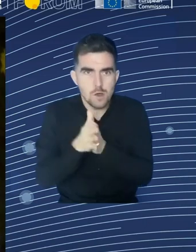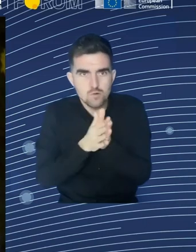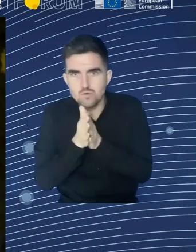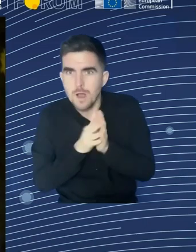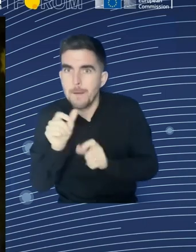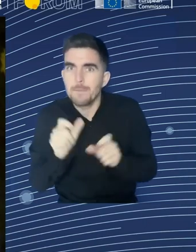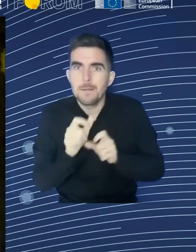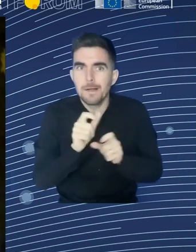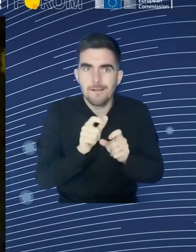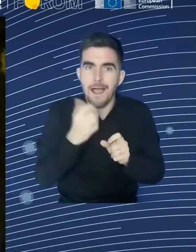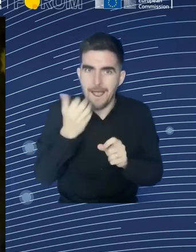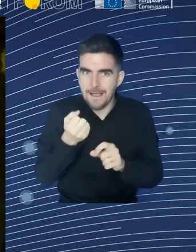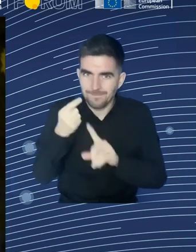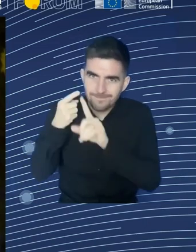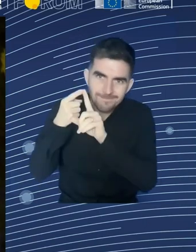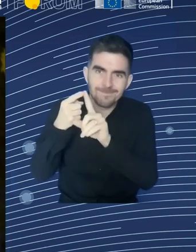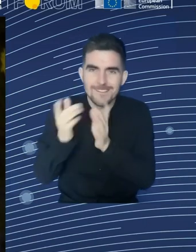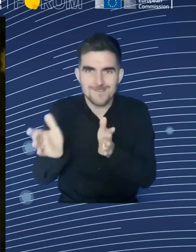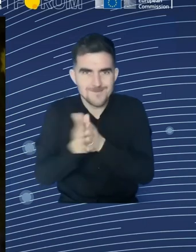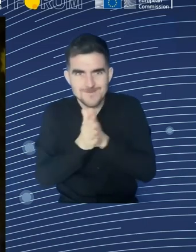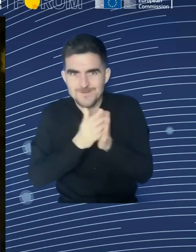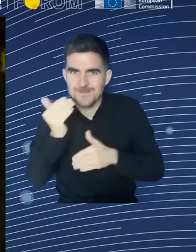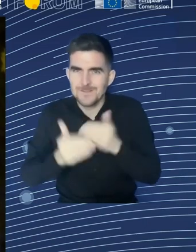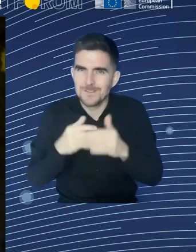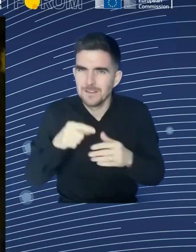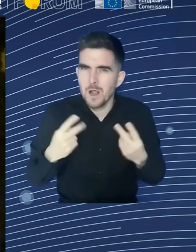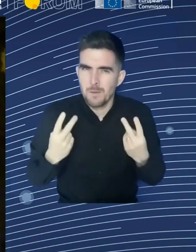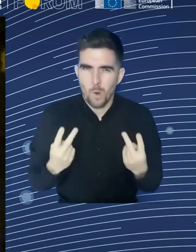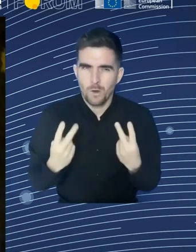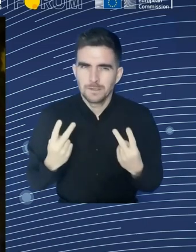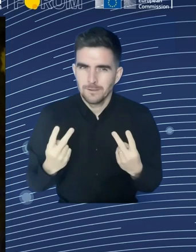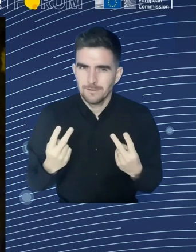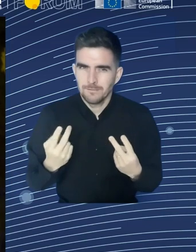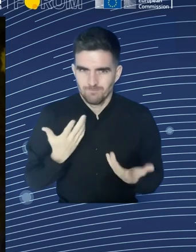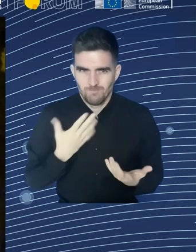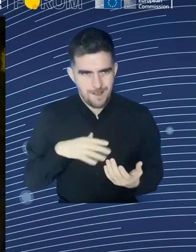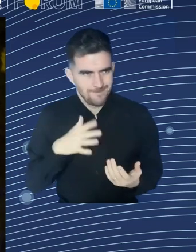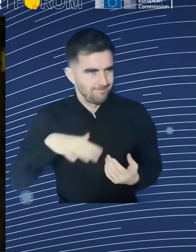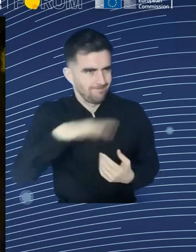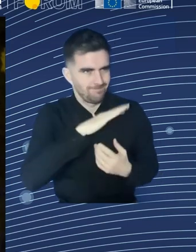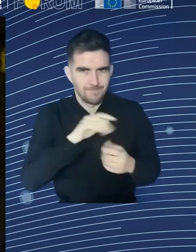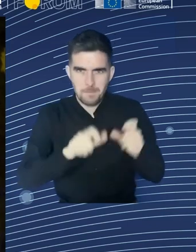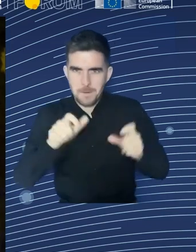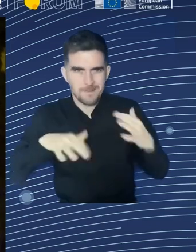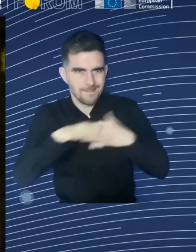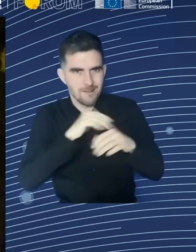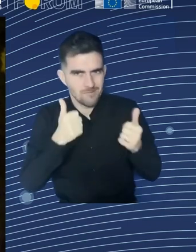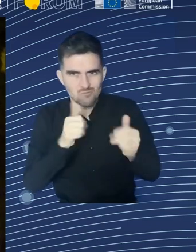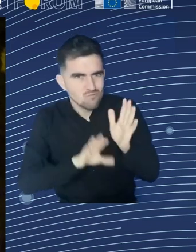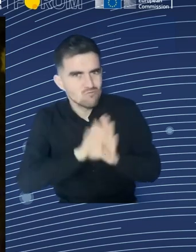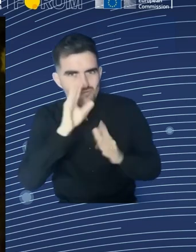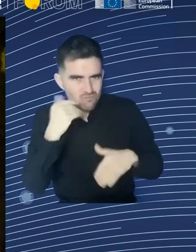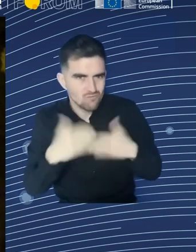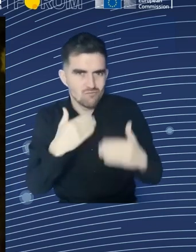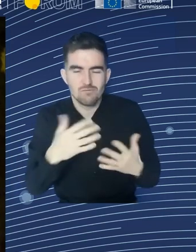cities and metropolitan cities that are important, but we have the pressure of our small sized villages, which are